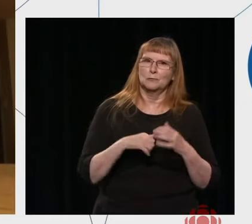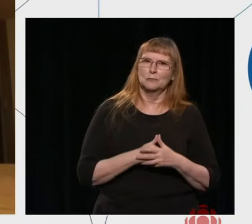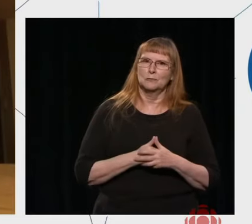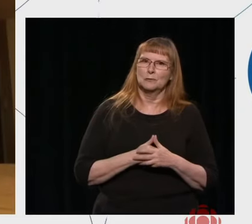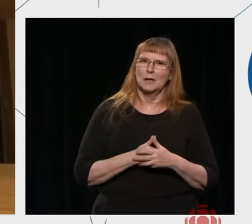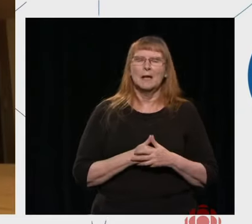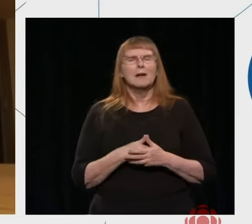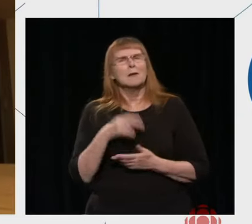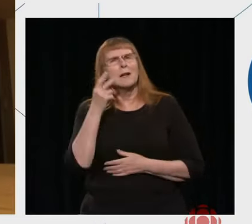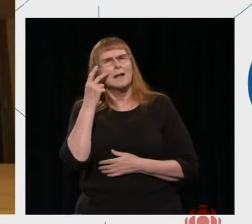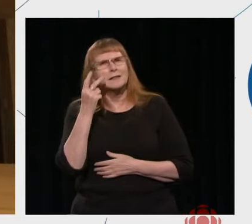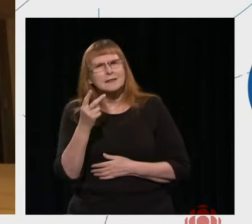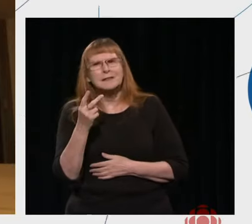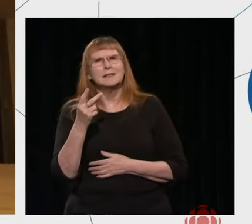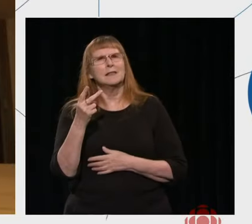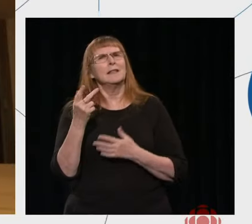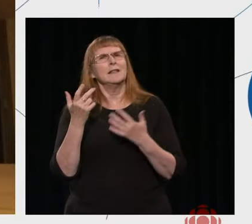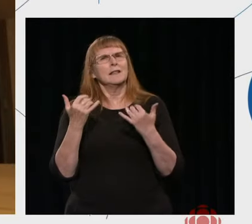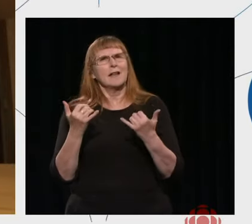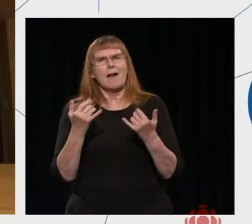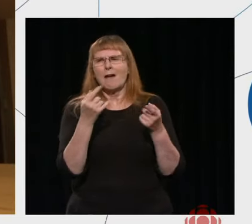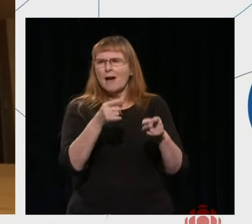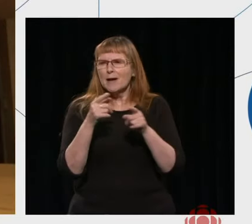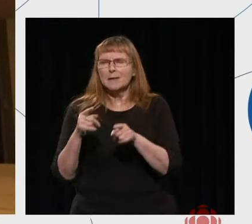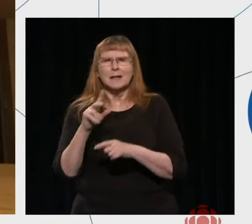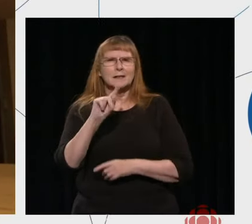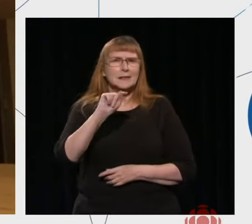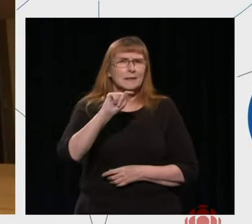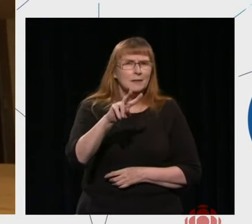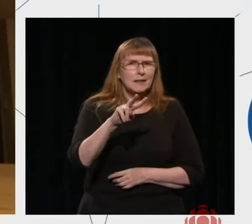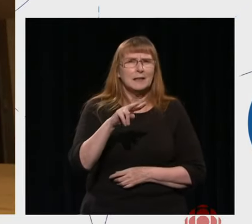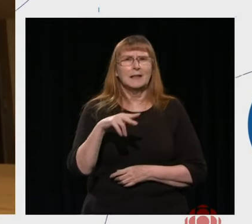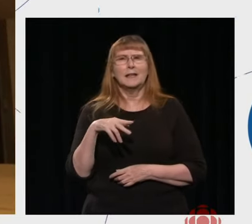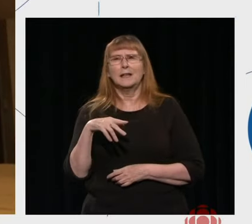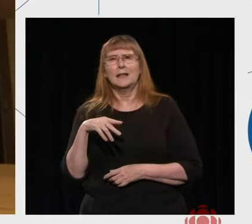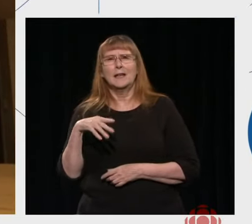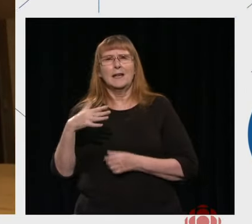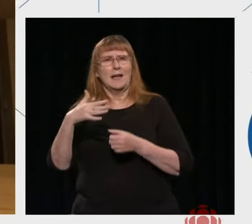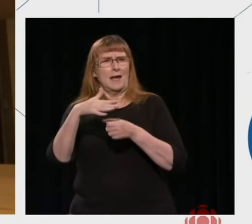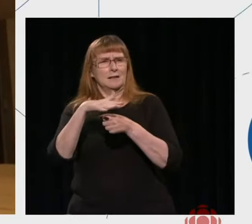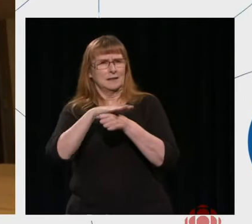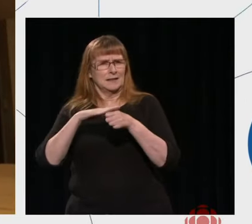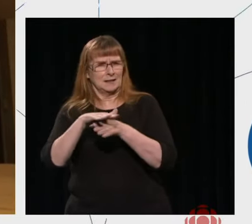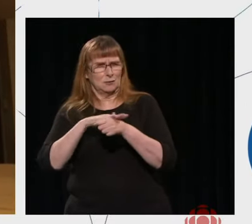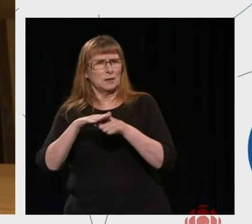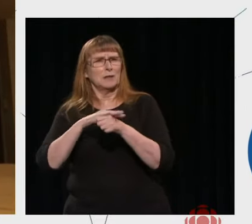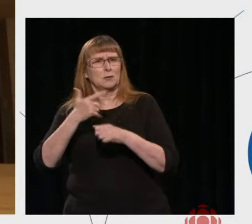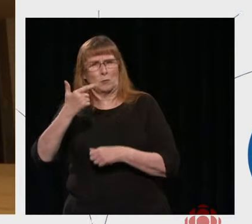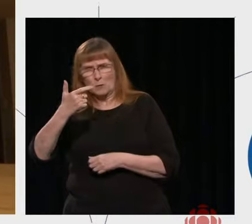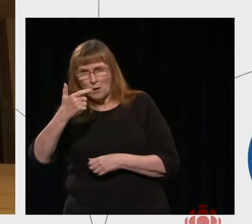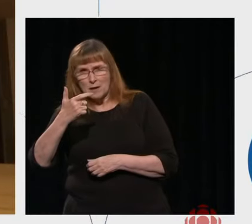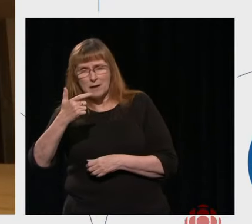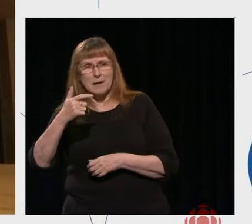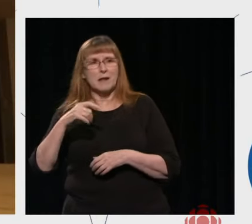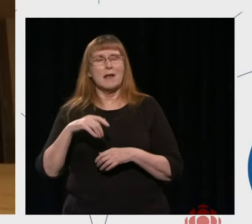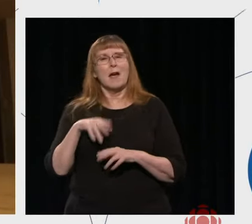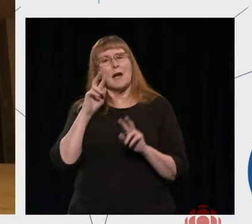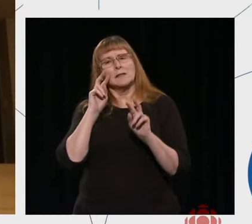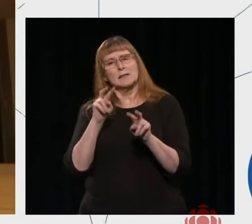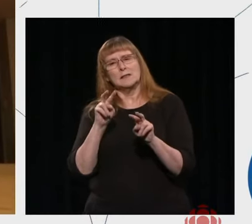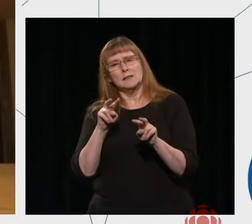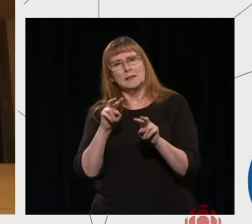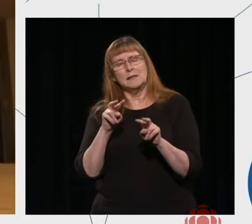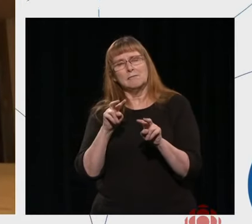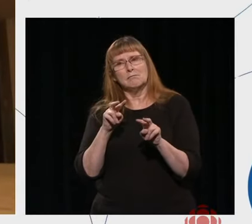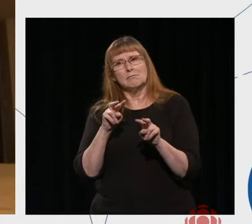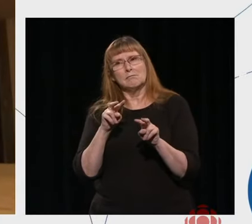performance of what's happening on TV and District 21, I find that the patient is not so sick